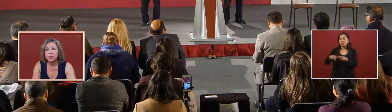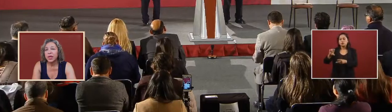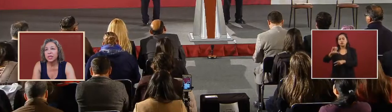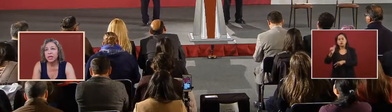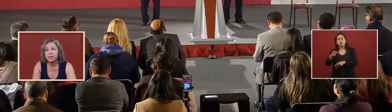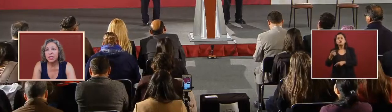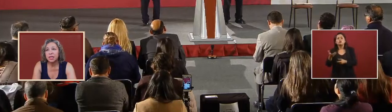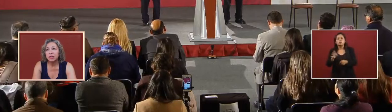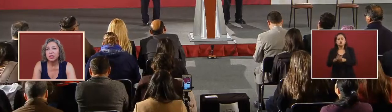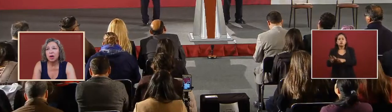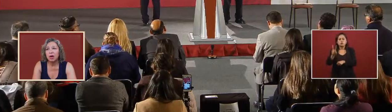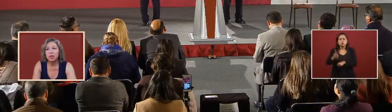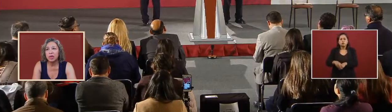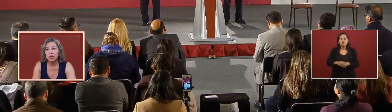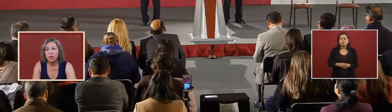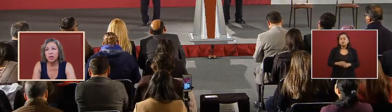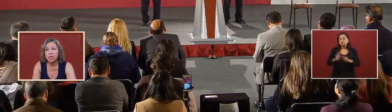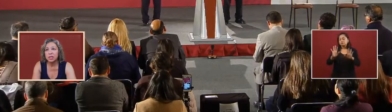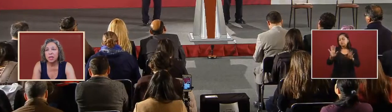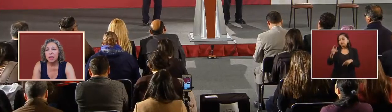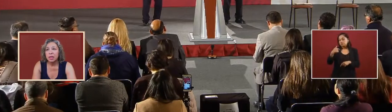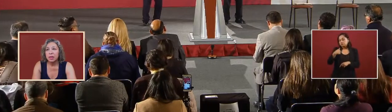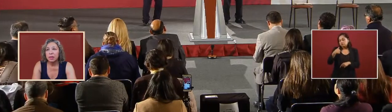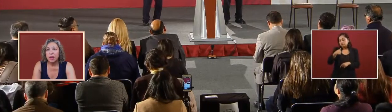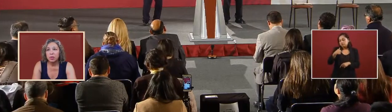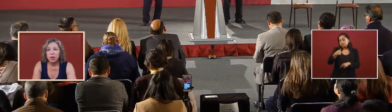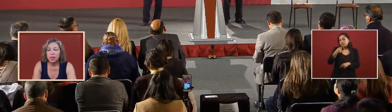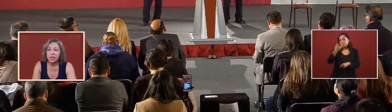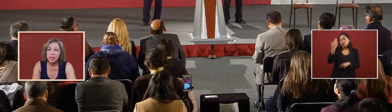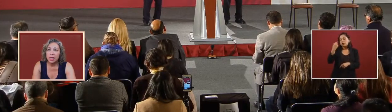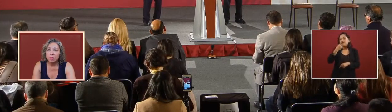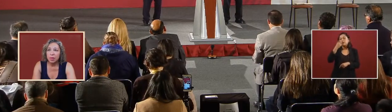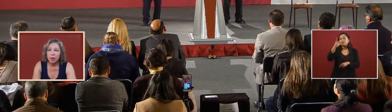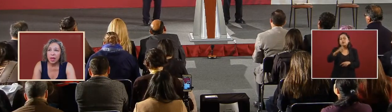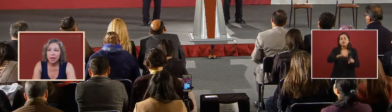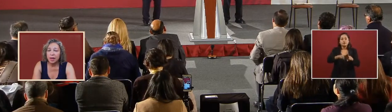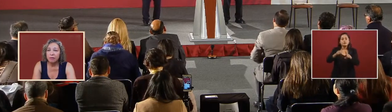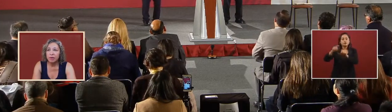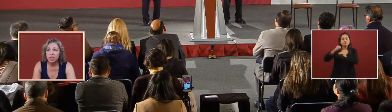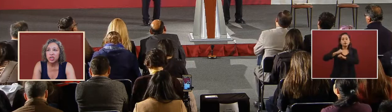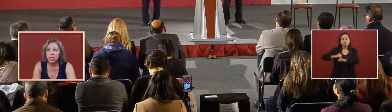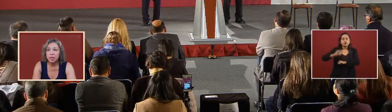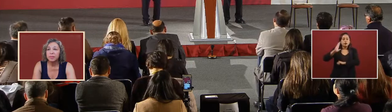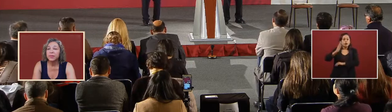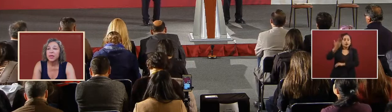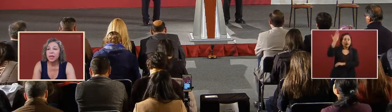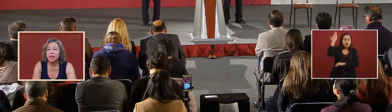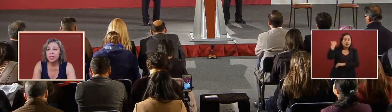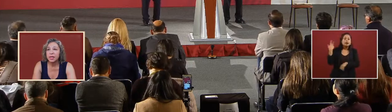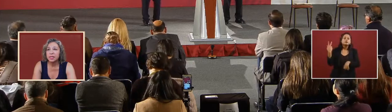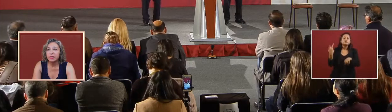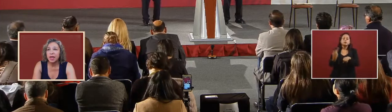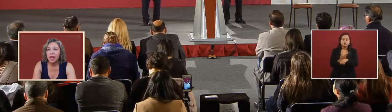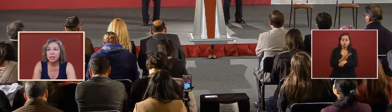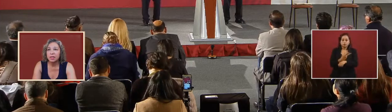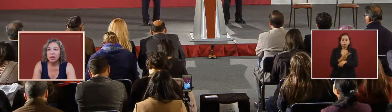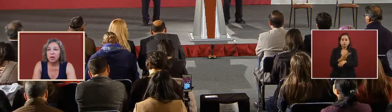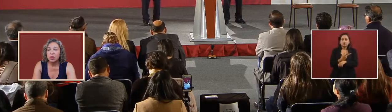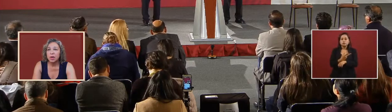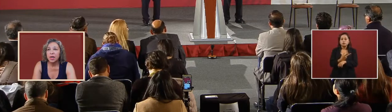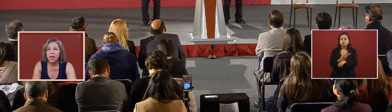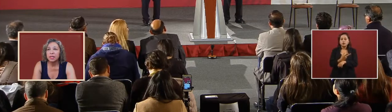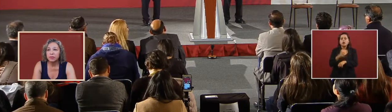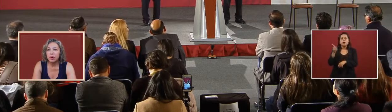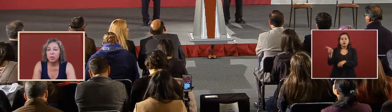mexico as i've signaled all the authorities that were at that time had a function in the days of the acts